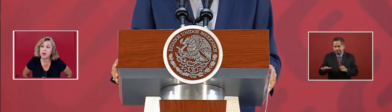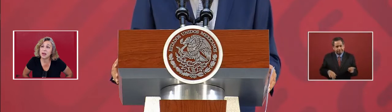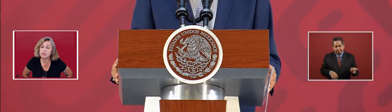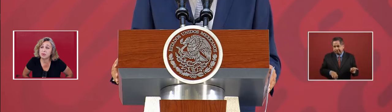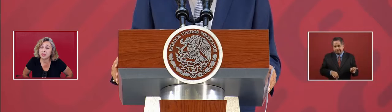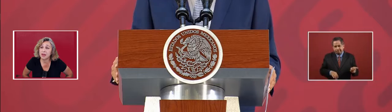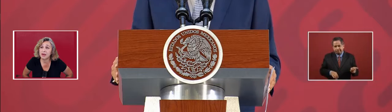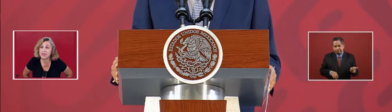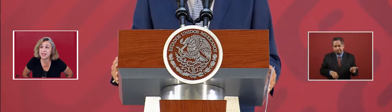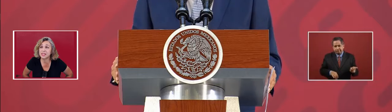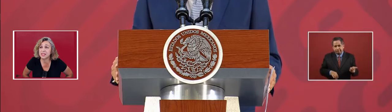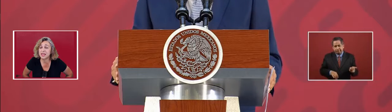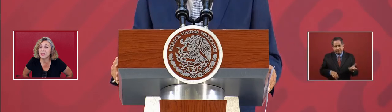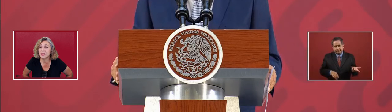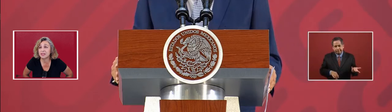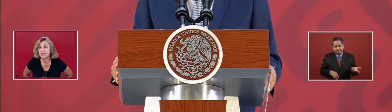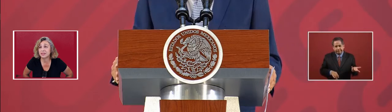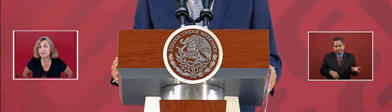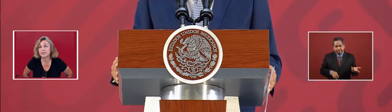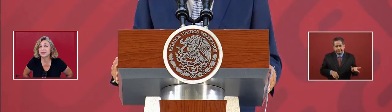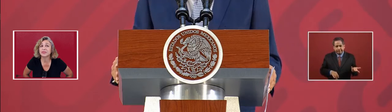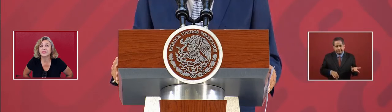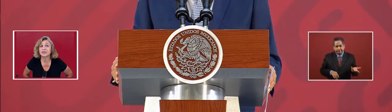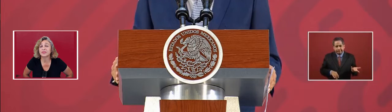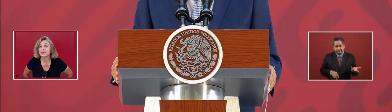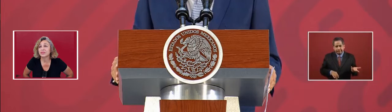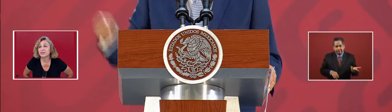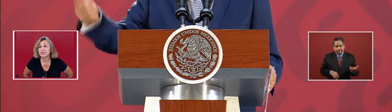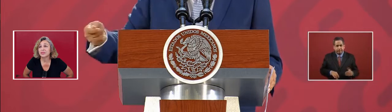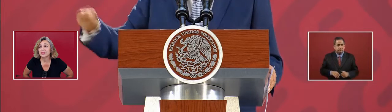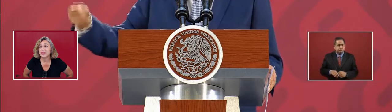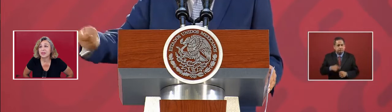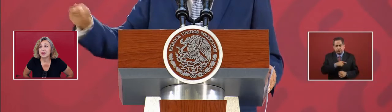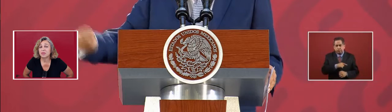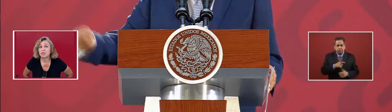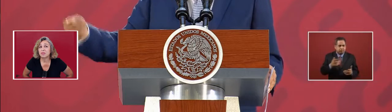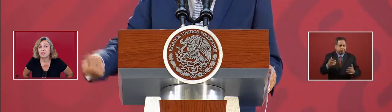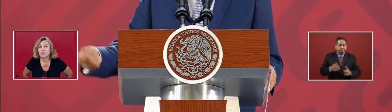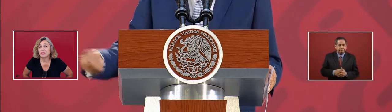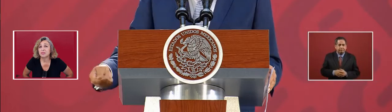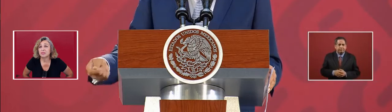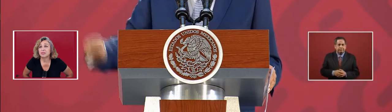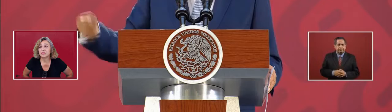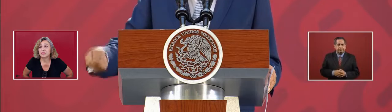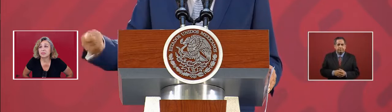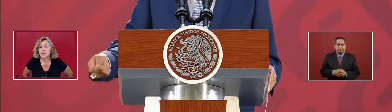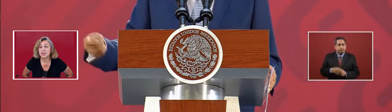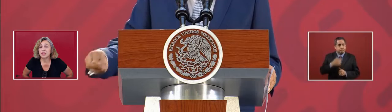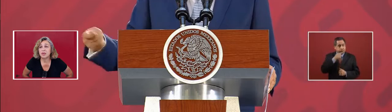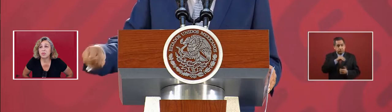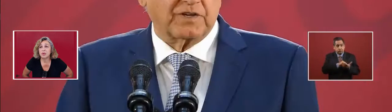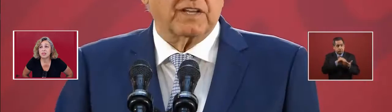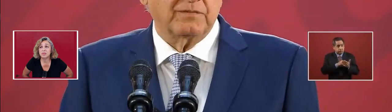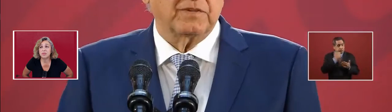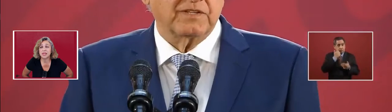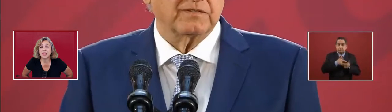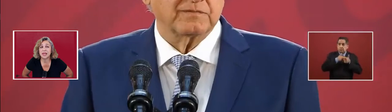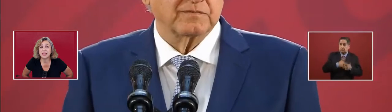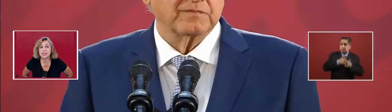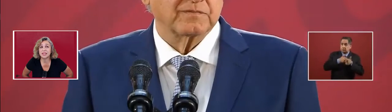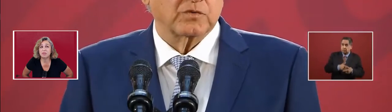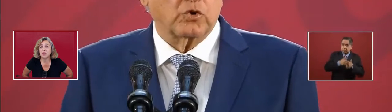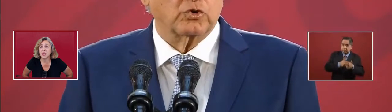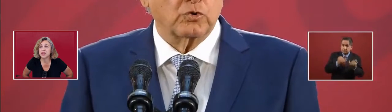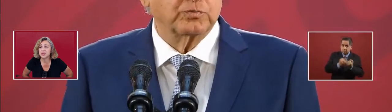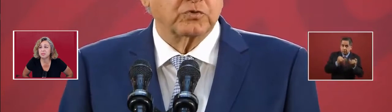incredible how they still, they want to maintain